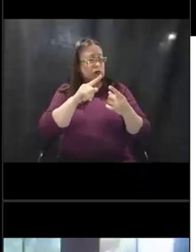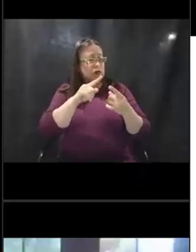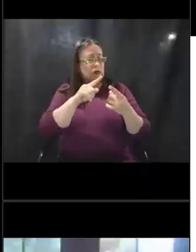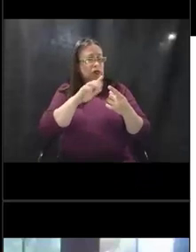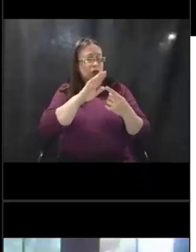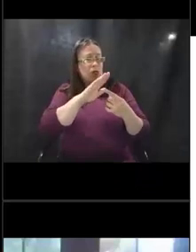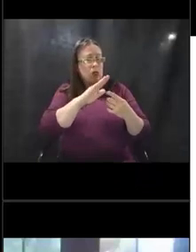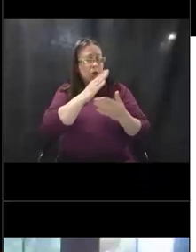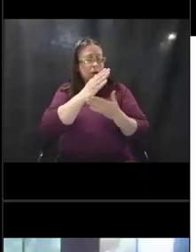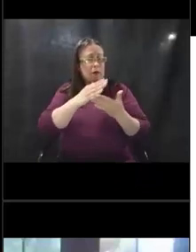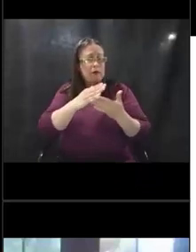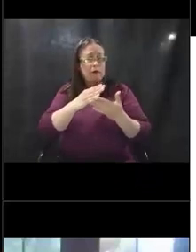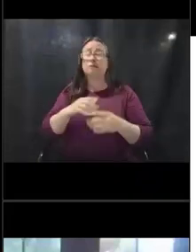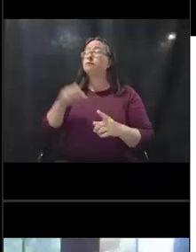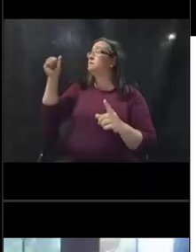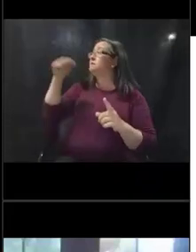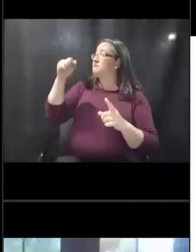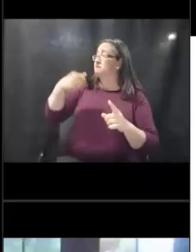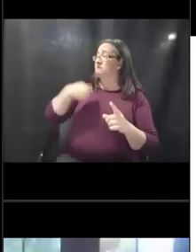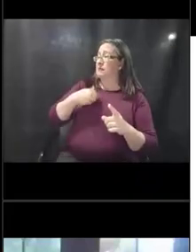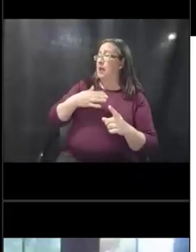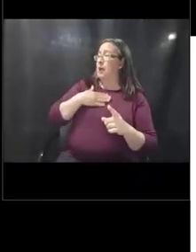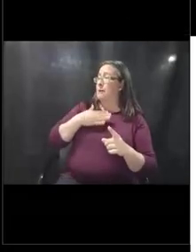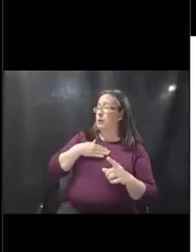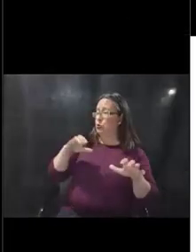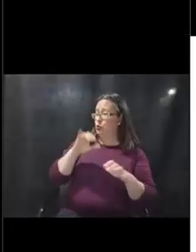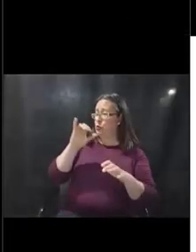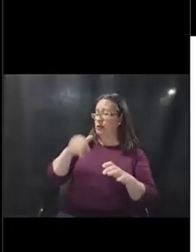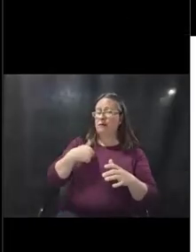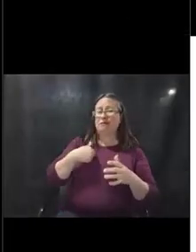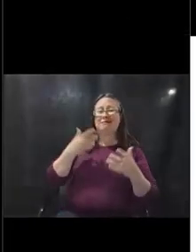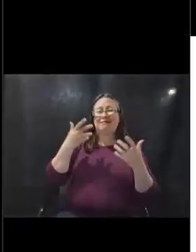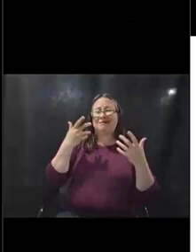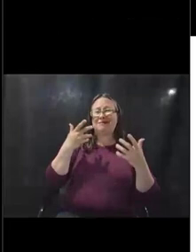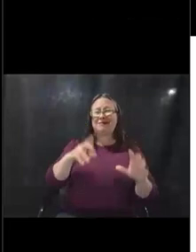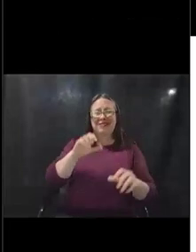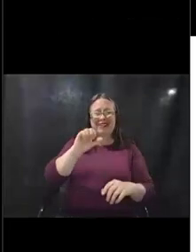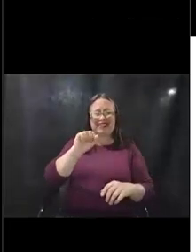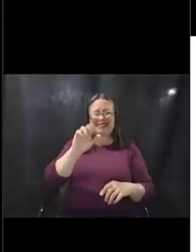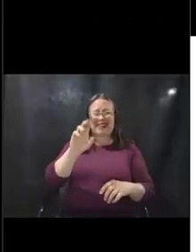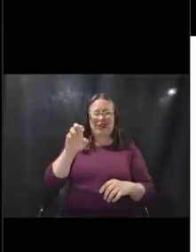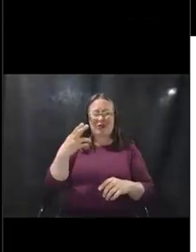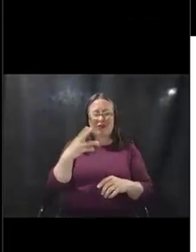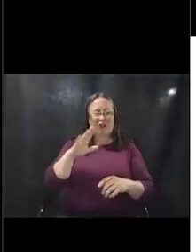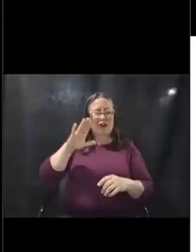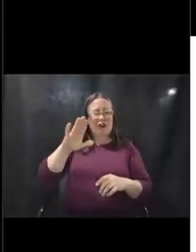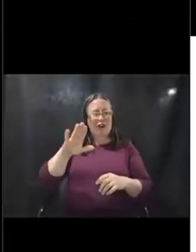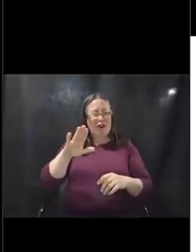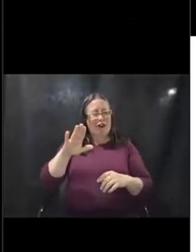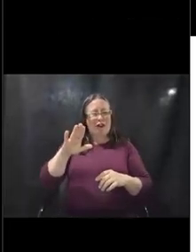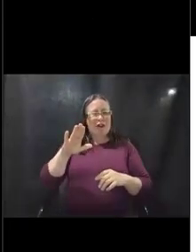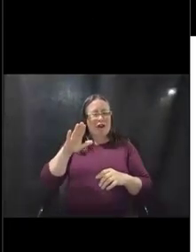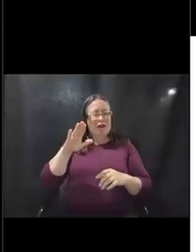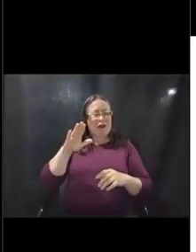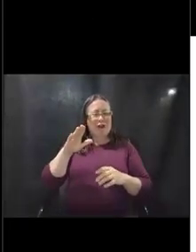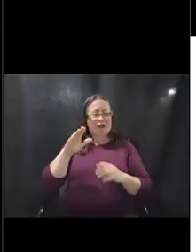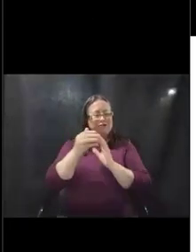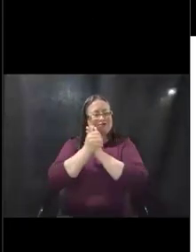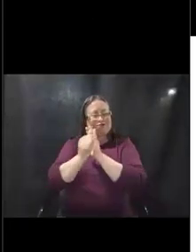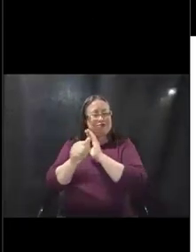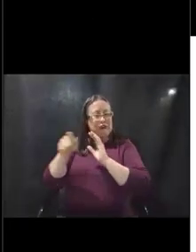well? Uh, certainly. I'd be happy to do that. I certainly don't want to step on Sarah's toes. She's, uh, incredibly knowledgeable. Um,